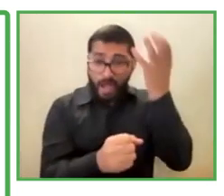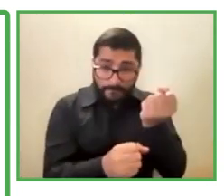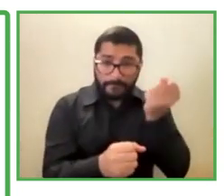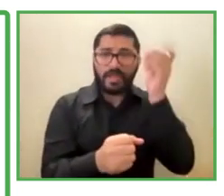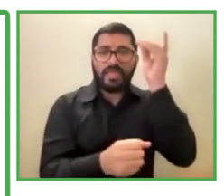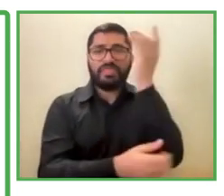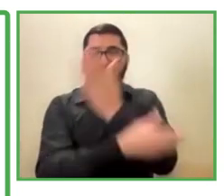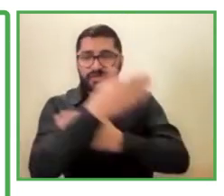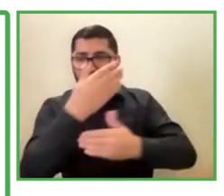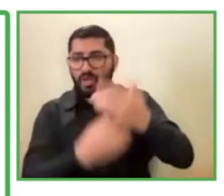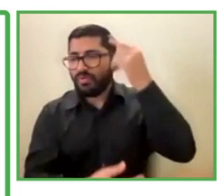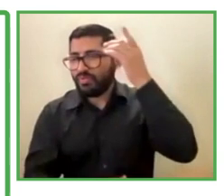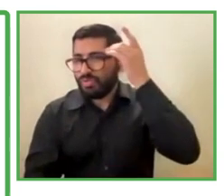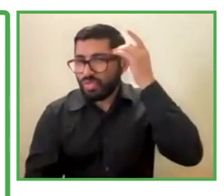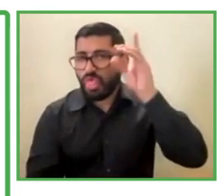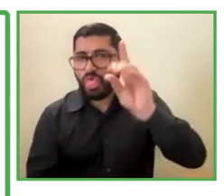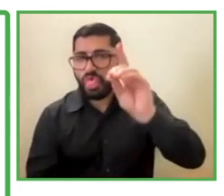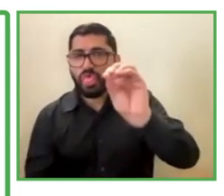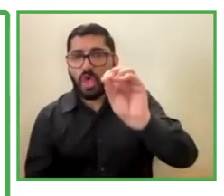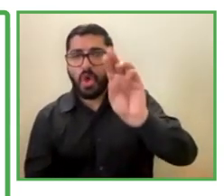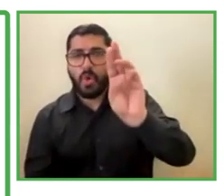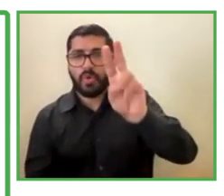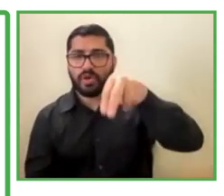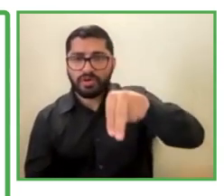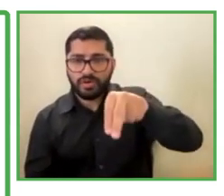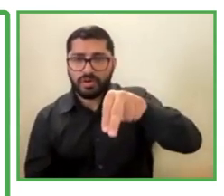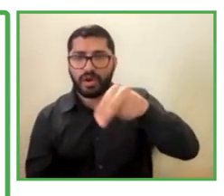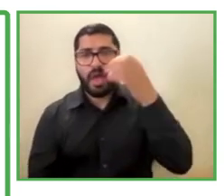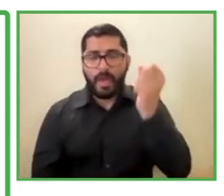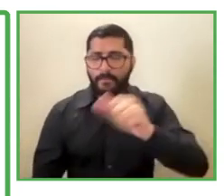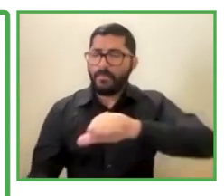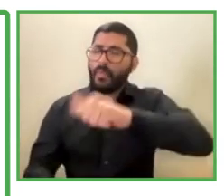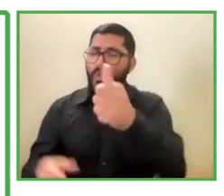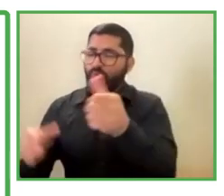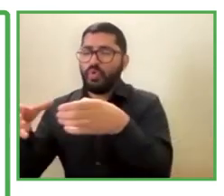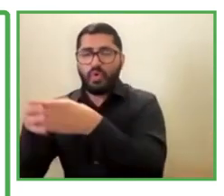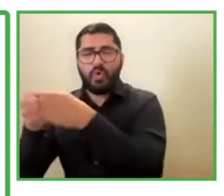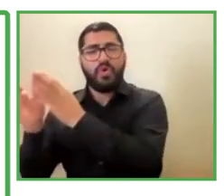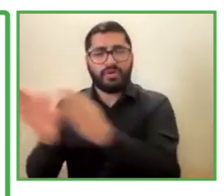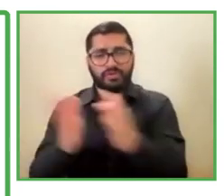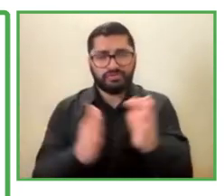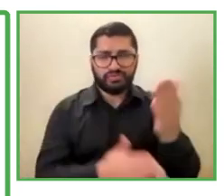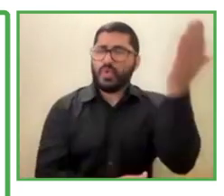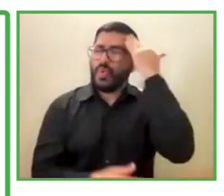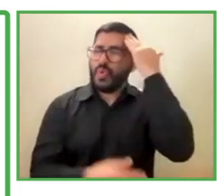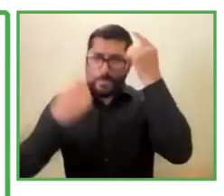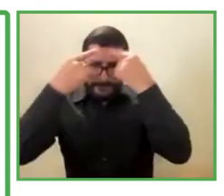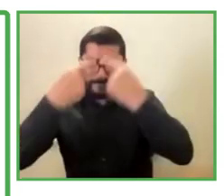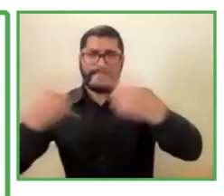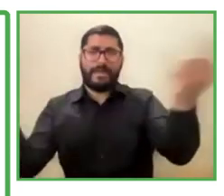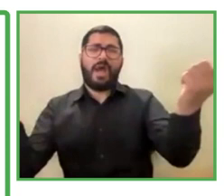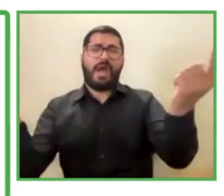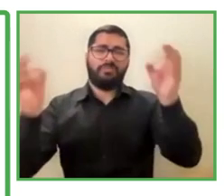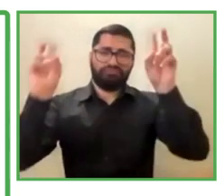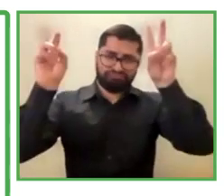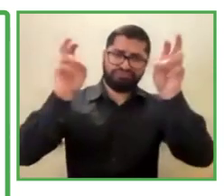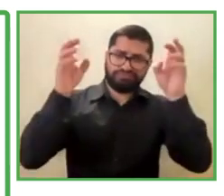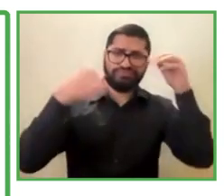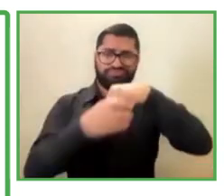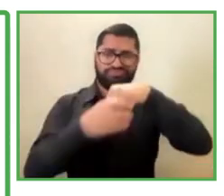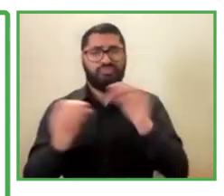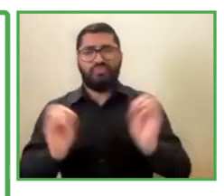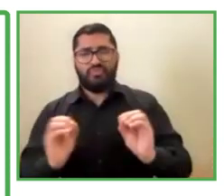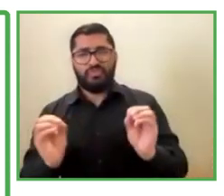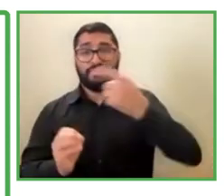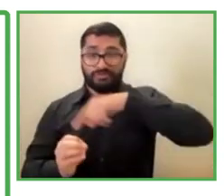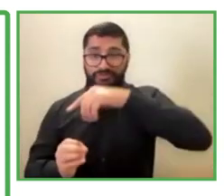we also work with foundations and organizations that, even if we are not experts in diversity and inclusion, we support